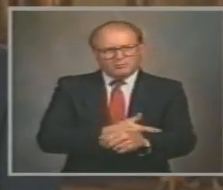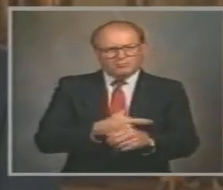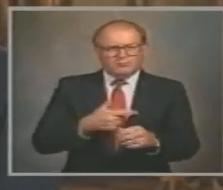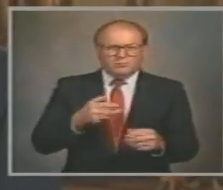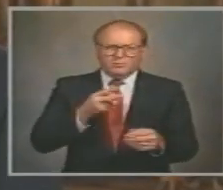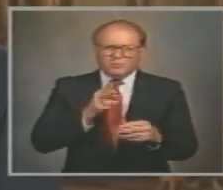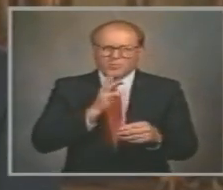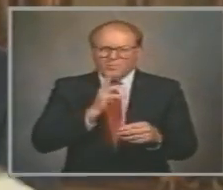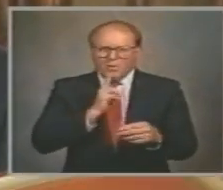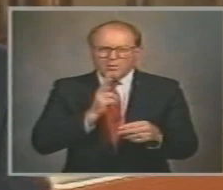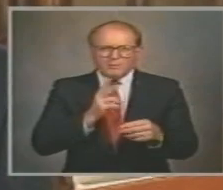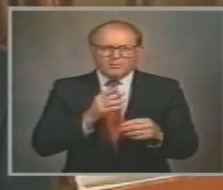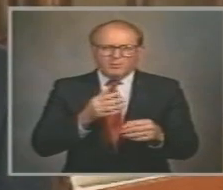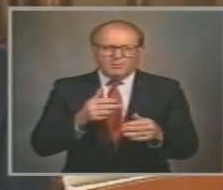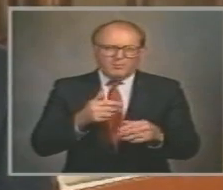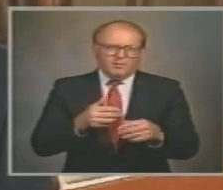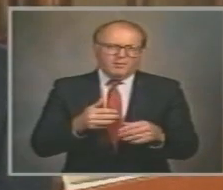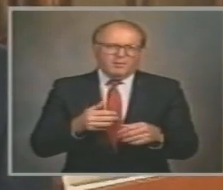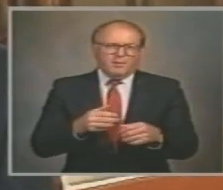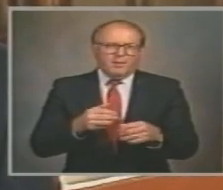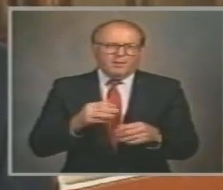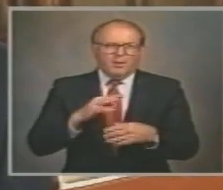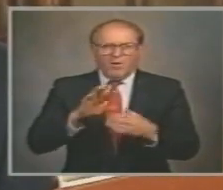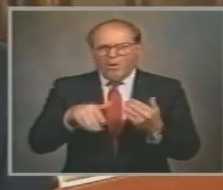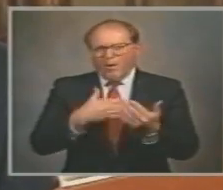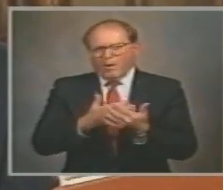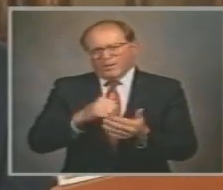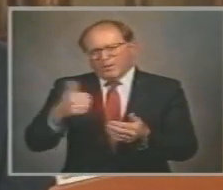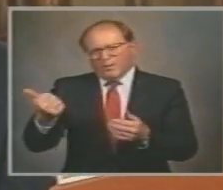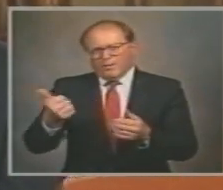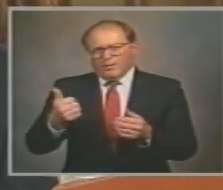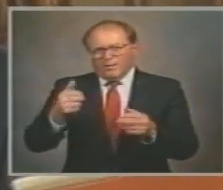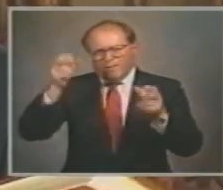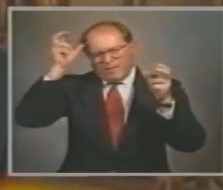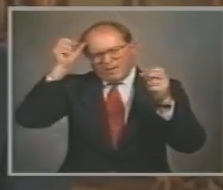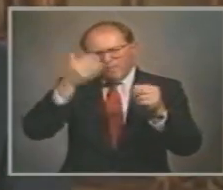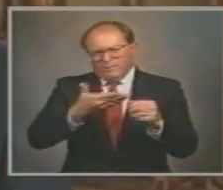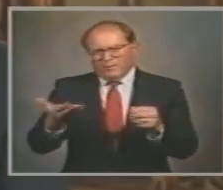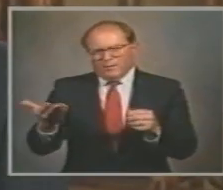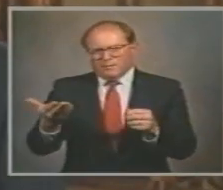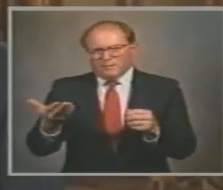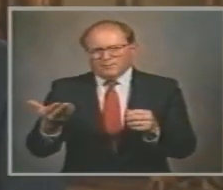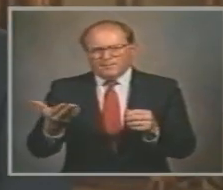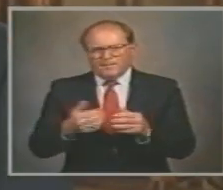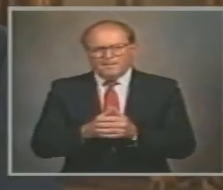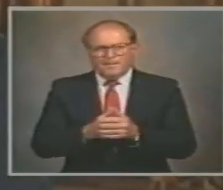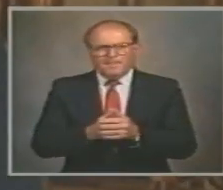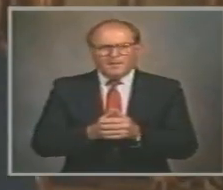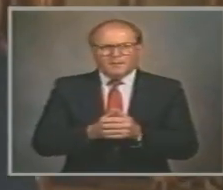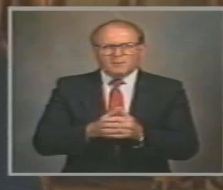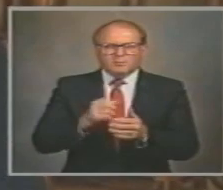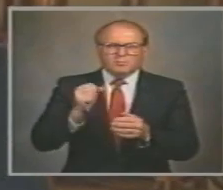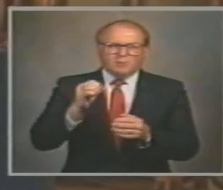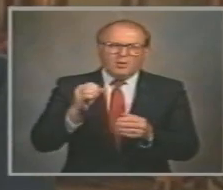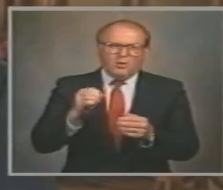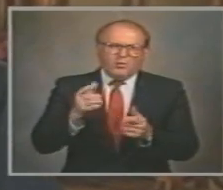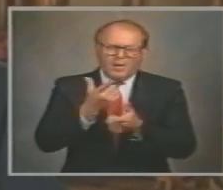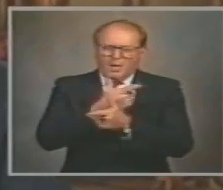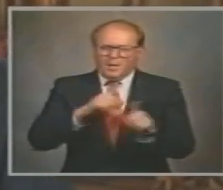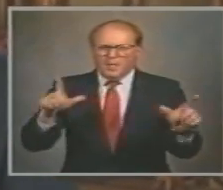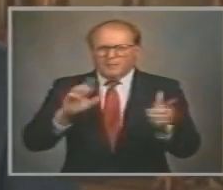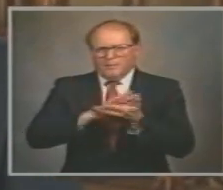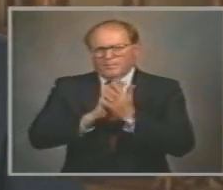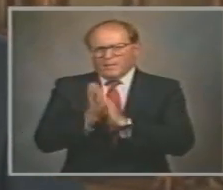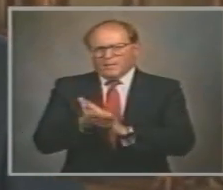habitual divorce, vandalism and lawlessness, all of that sort of thing. Thus, liberty, she says,